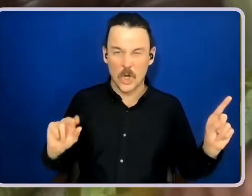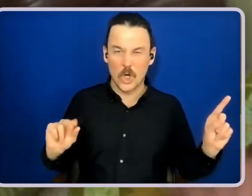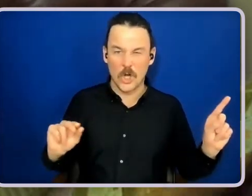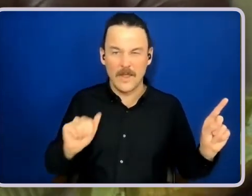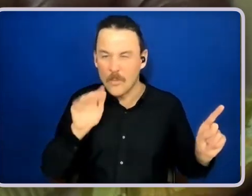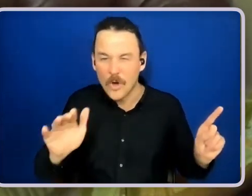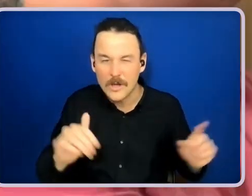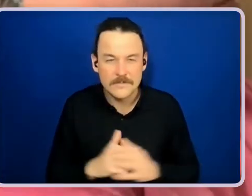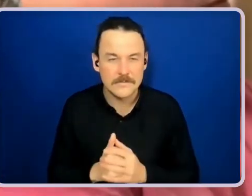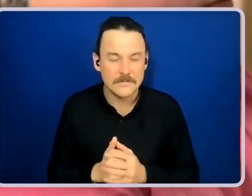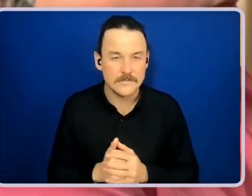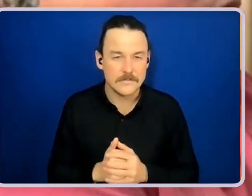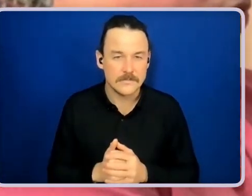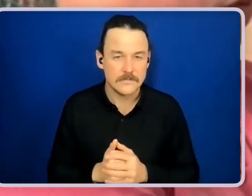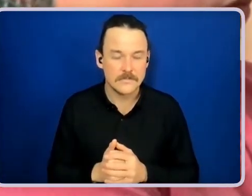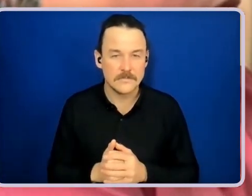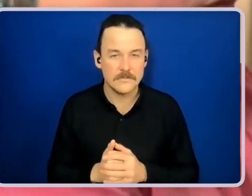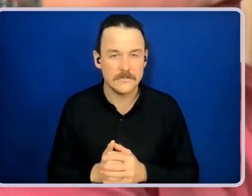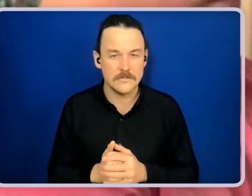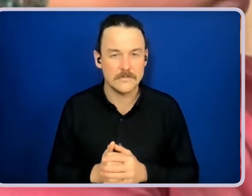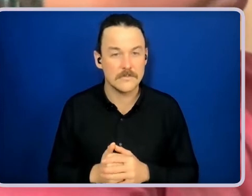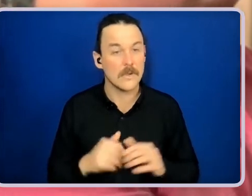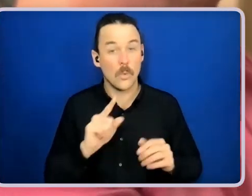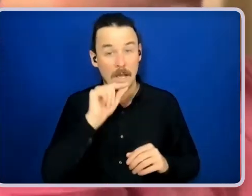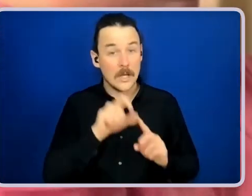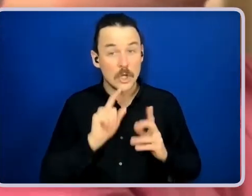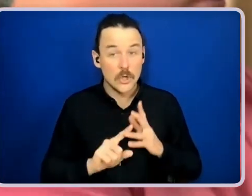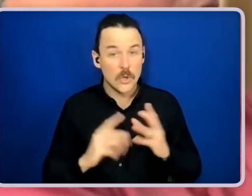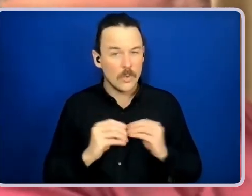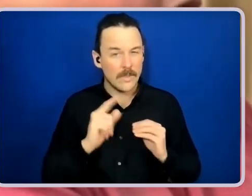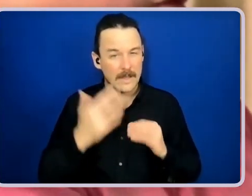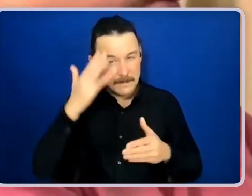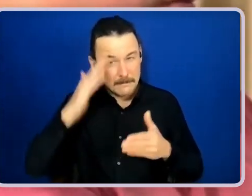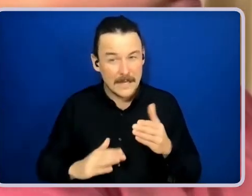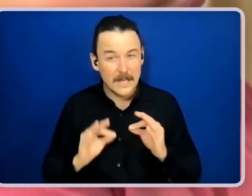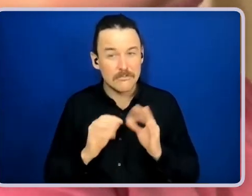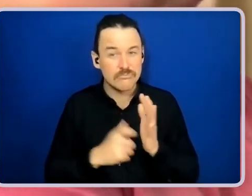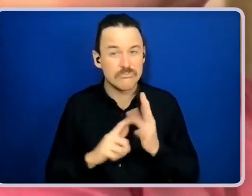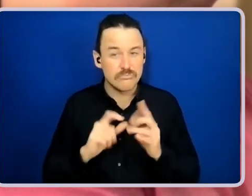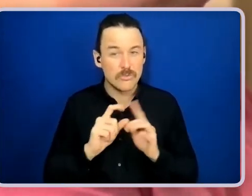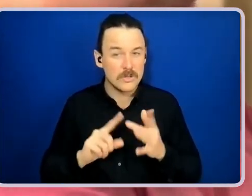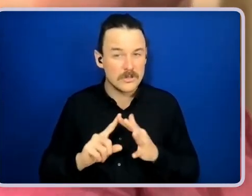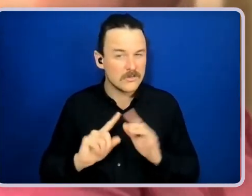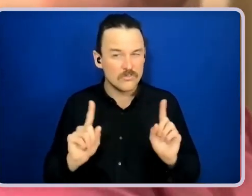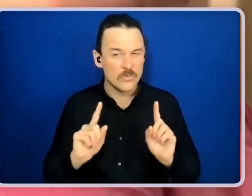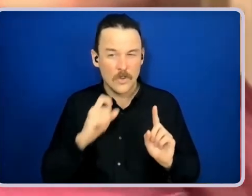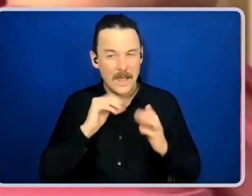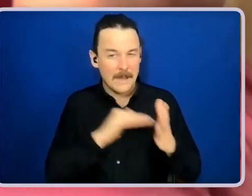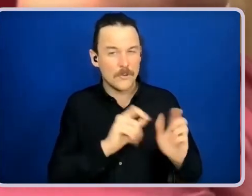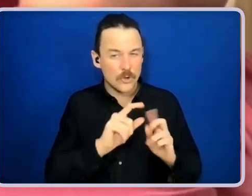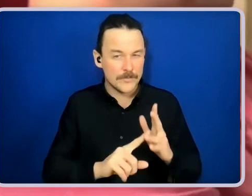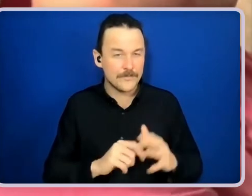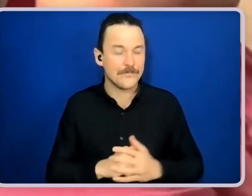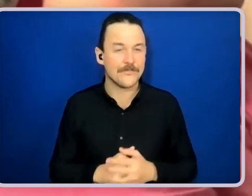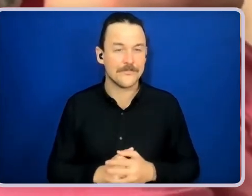Because there's an opportunity there anyway. And what can you do with that experience? What's that going to help you do? Um, so when I go to work, it, like,